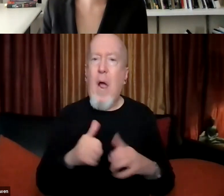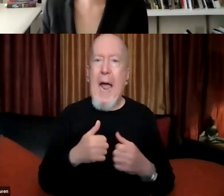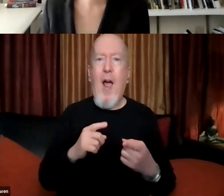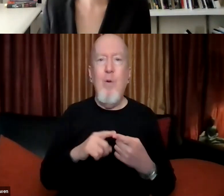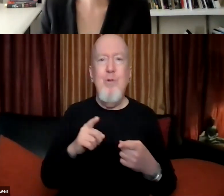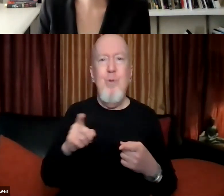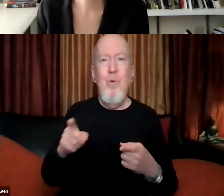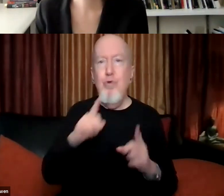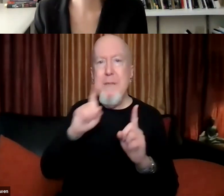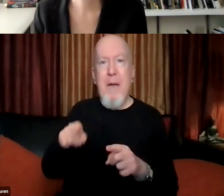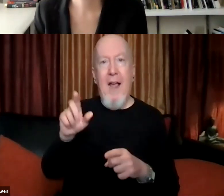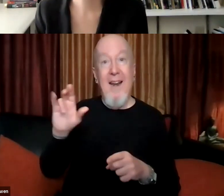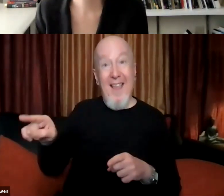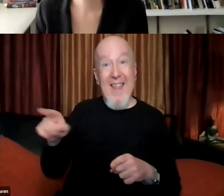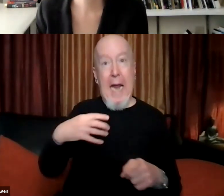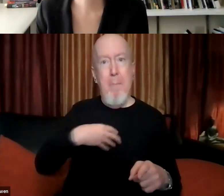erasing history?